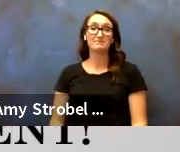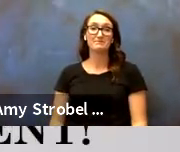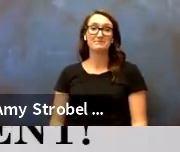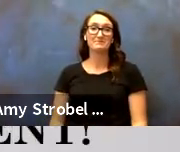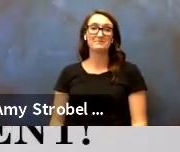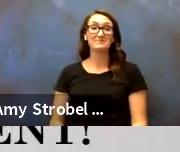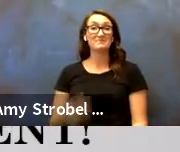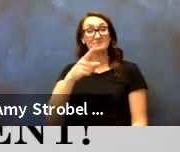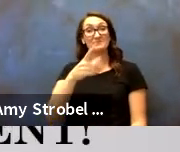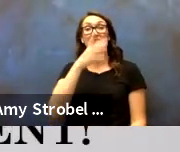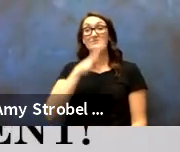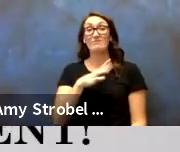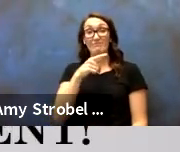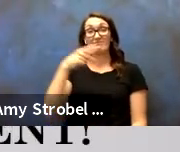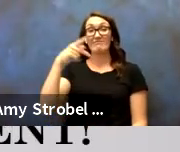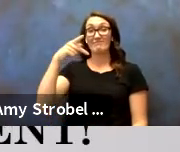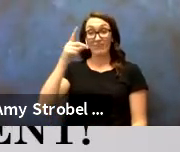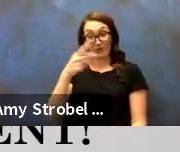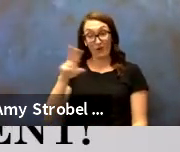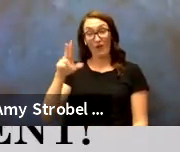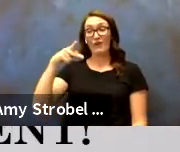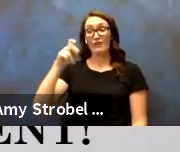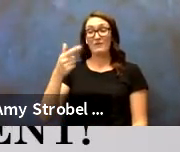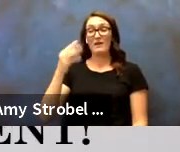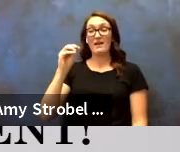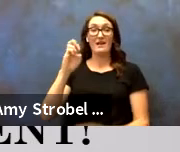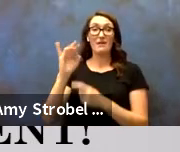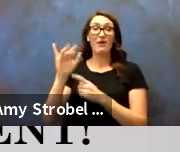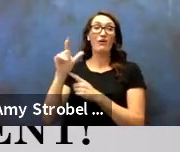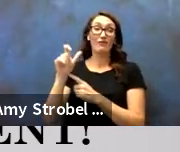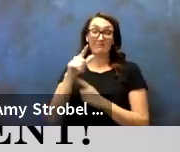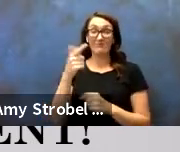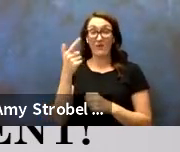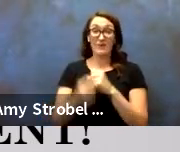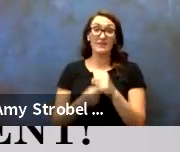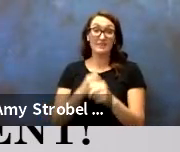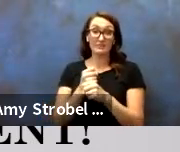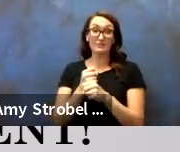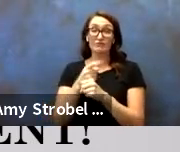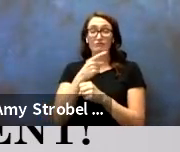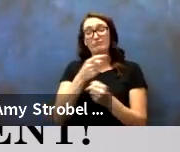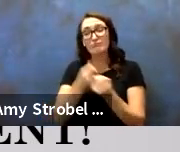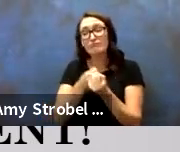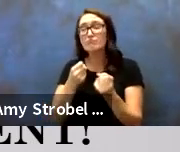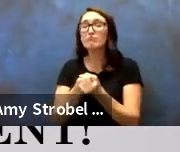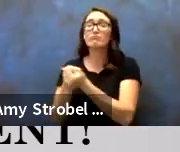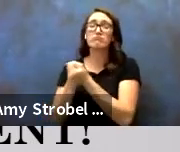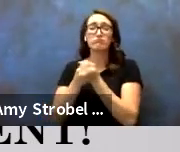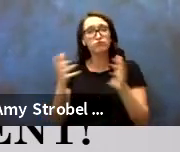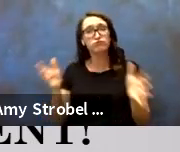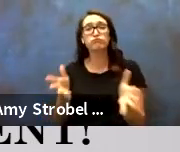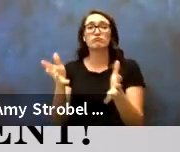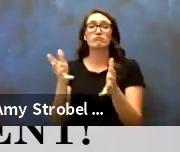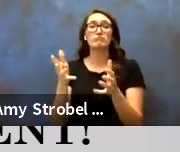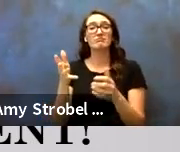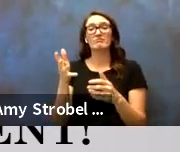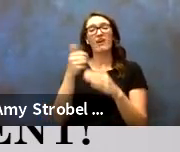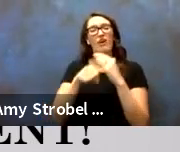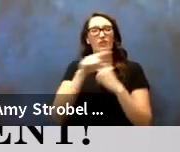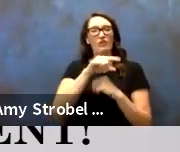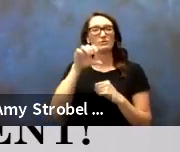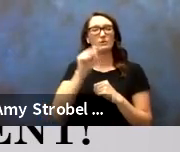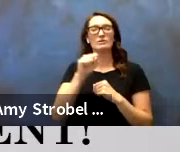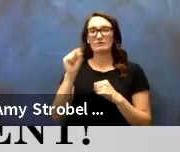This lady here, Dr. Peg Marigal, wow. 21 years of advocating on the behalf of the social sciences